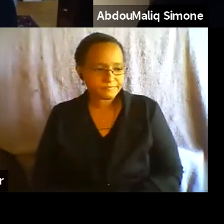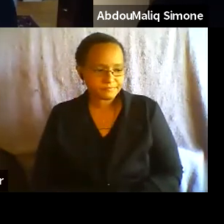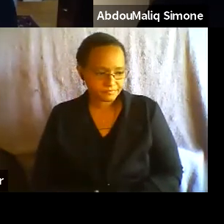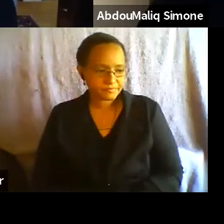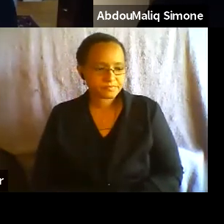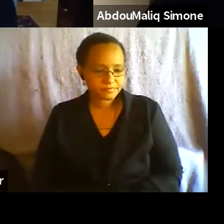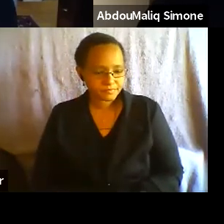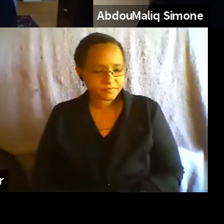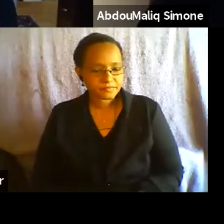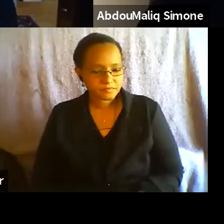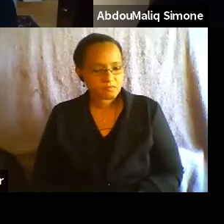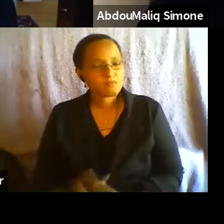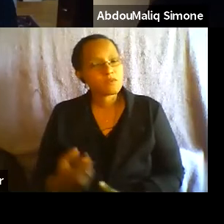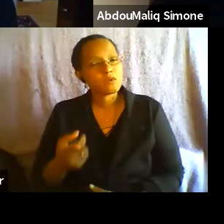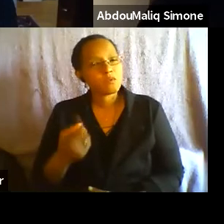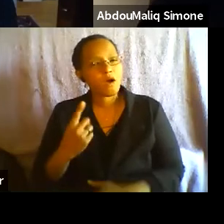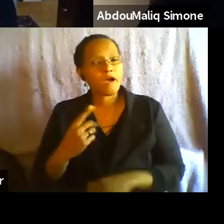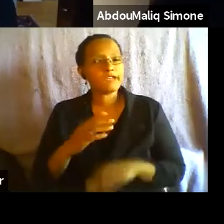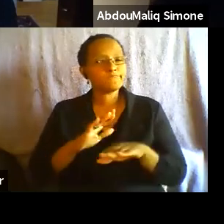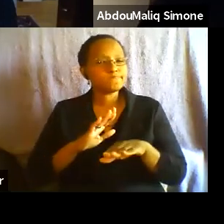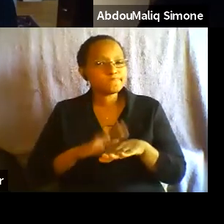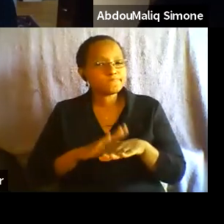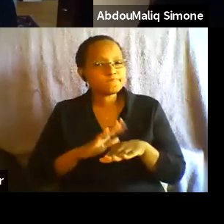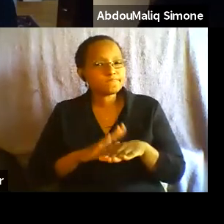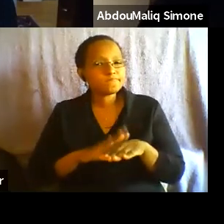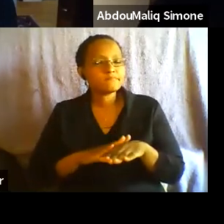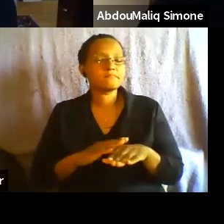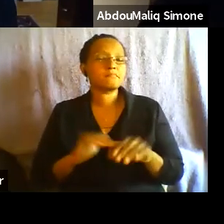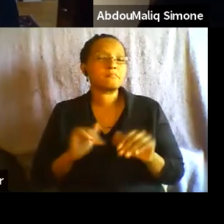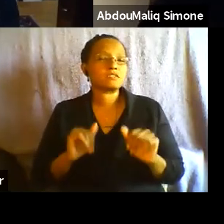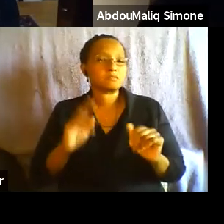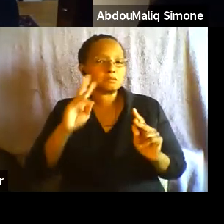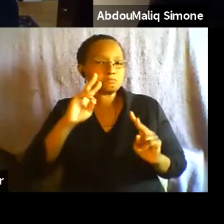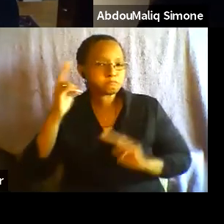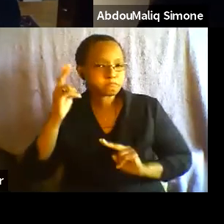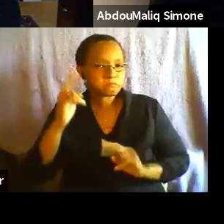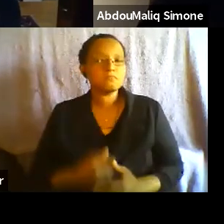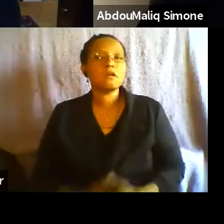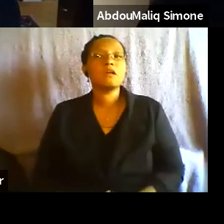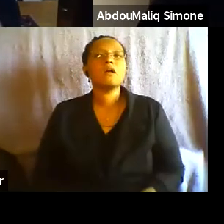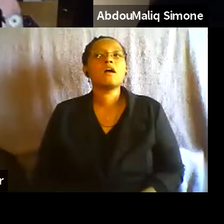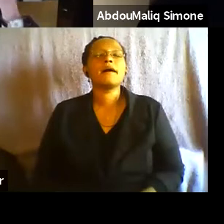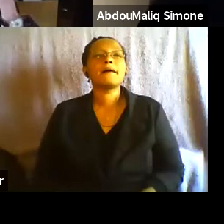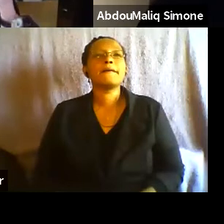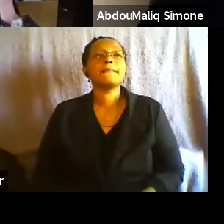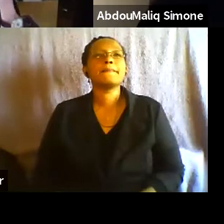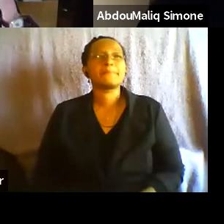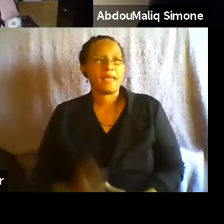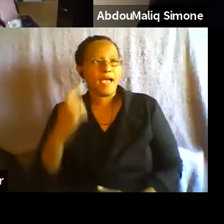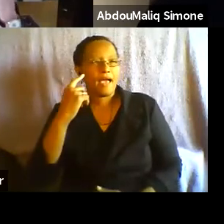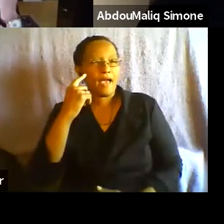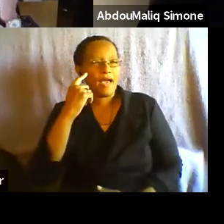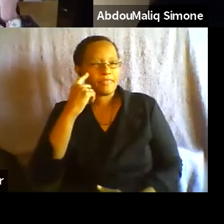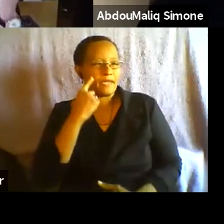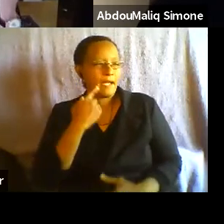caution about how it can be misunderstood. And I think I'm, I'm building on what, what Rafi has